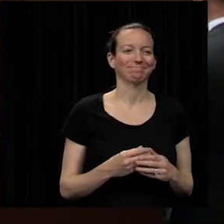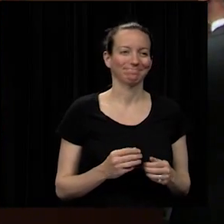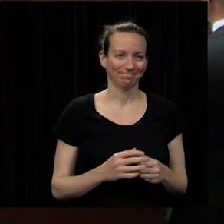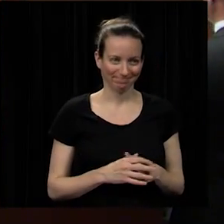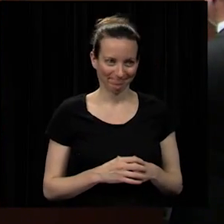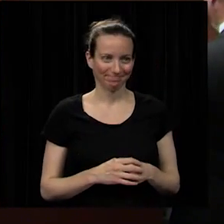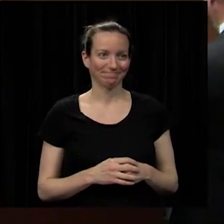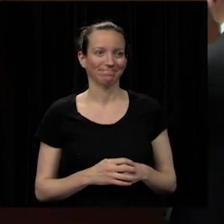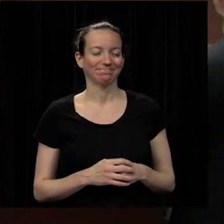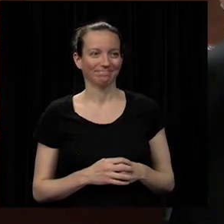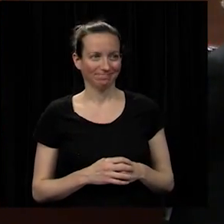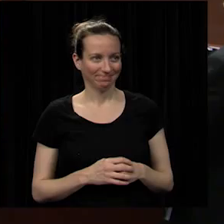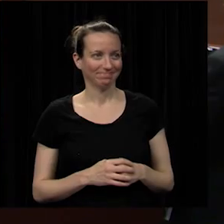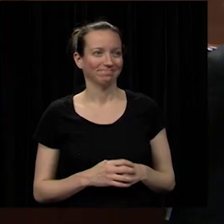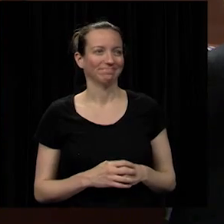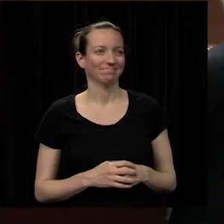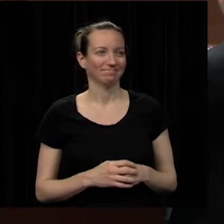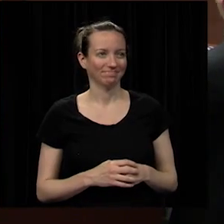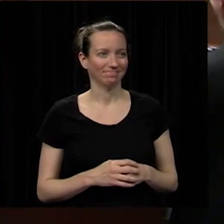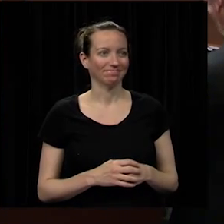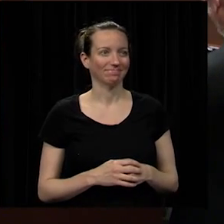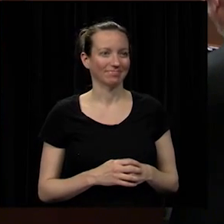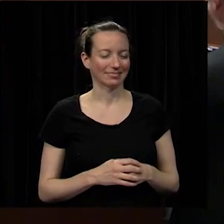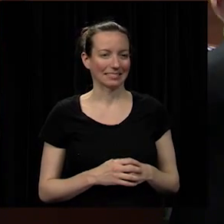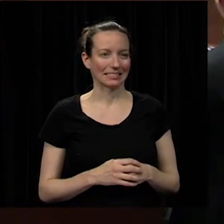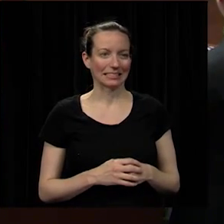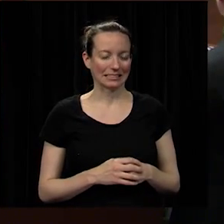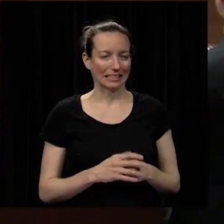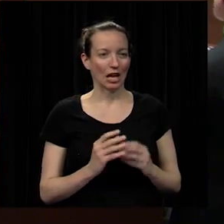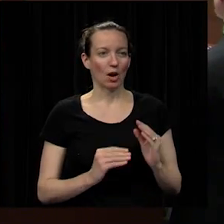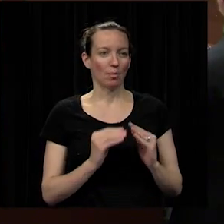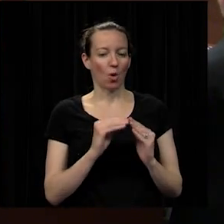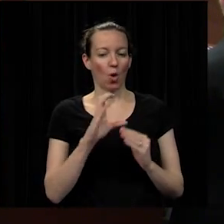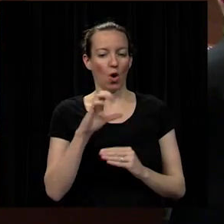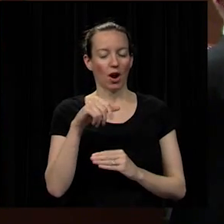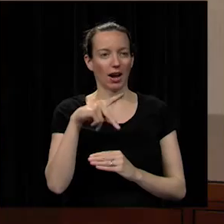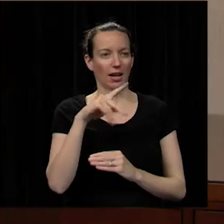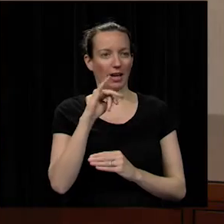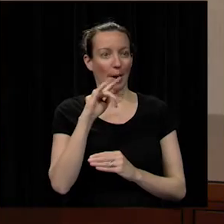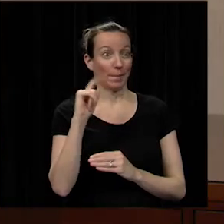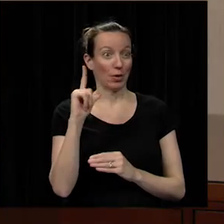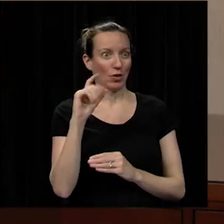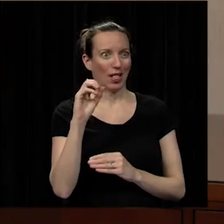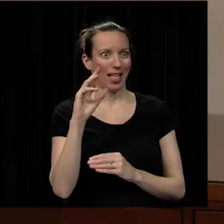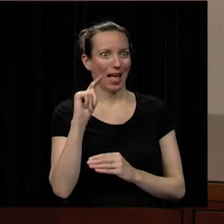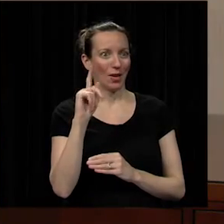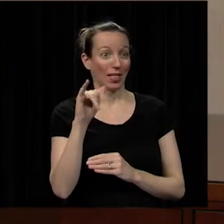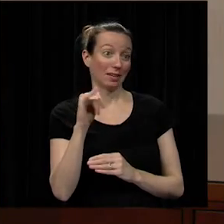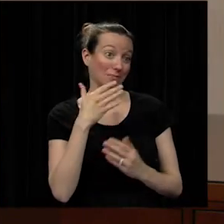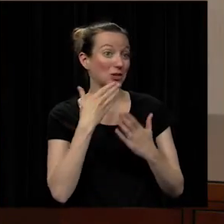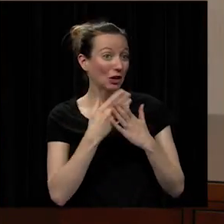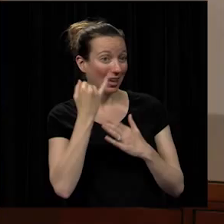big capital a to our friends at first it was a great idea good idea